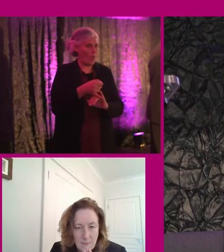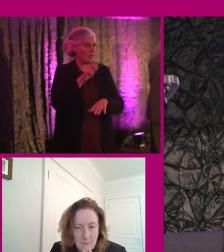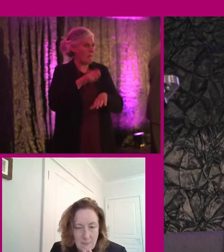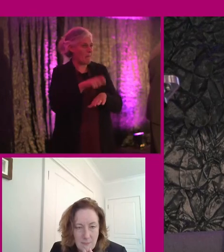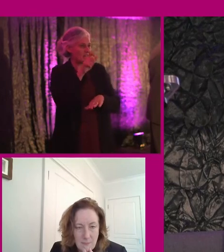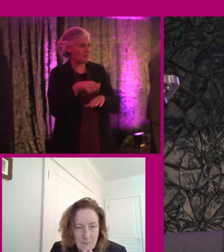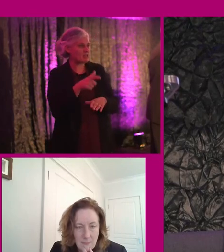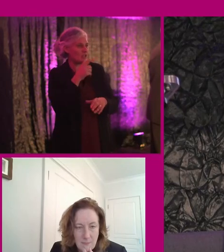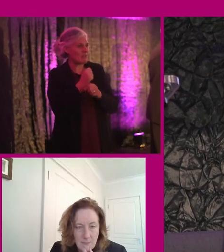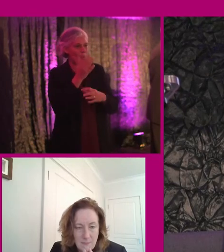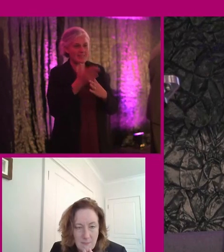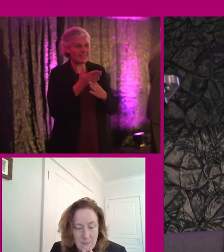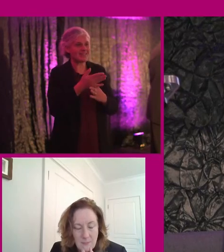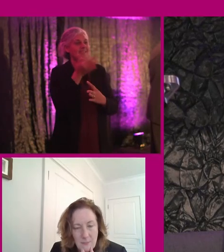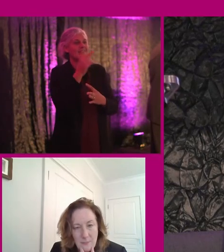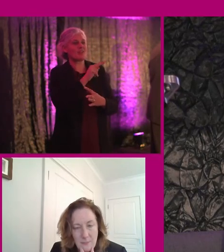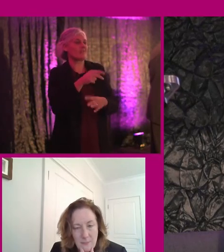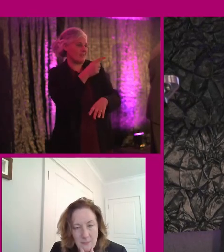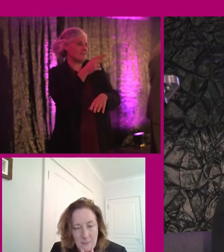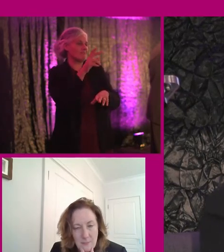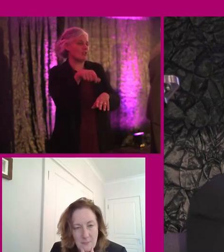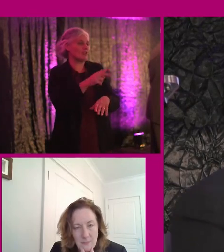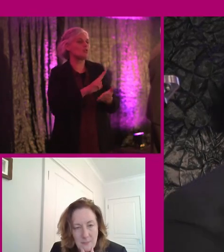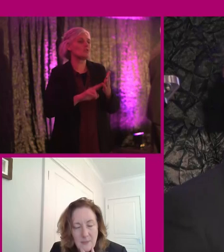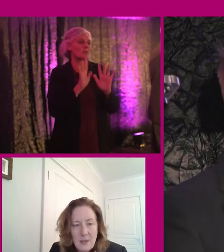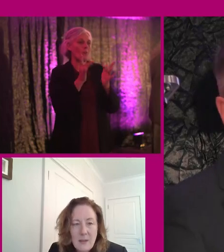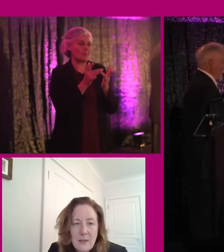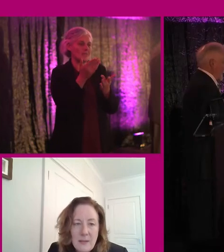accessibility issues are than the person who's using the website.